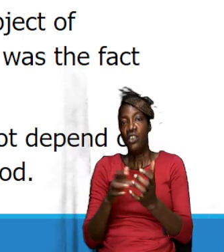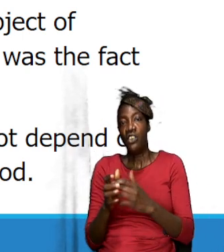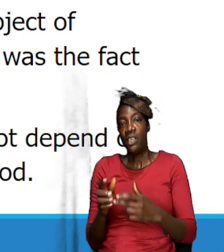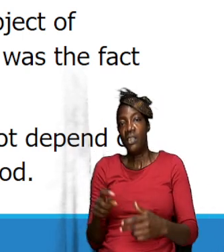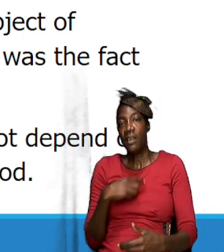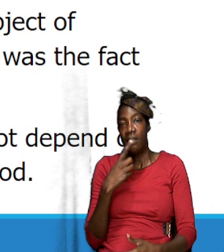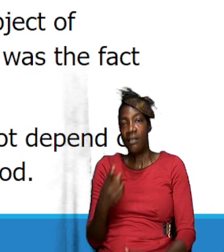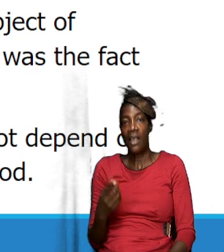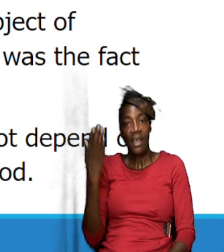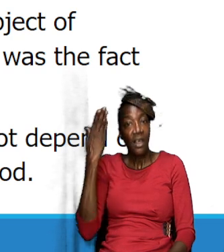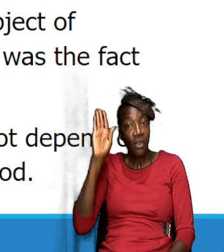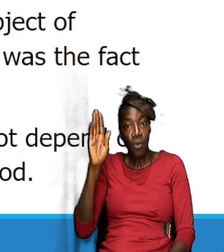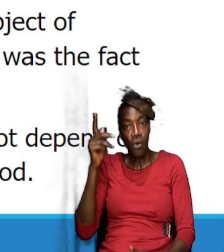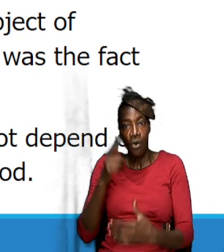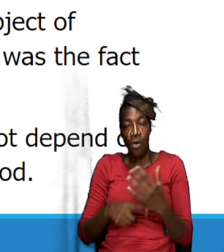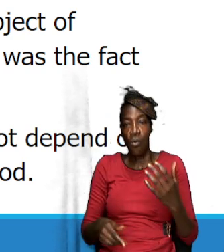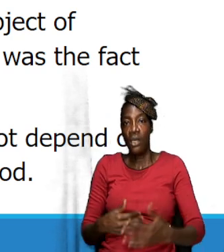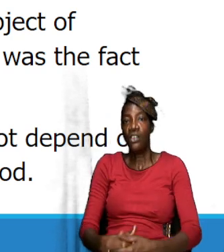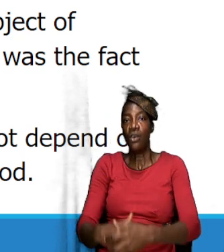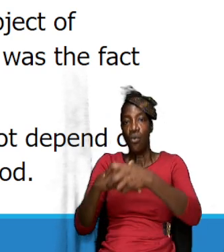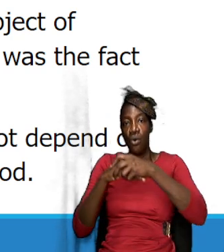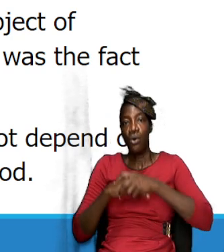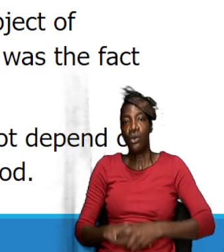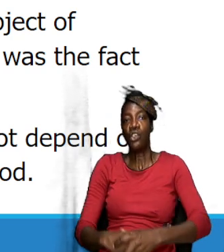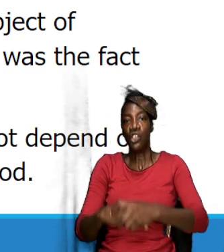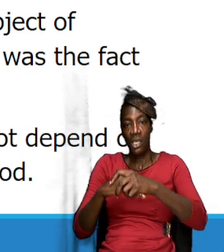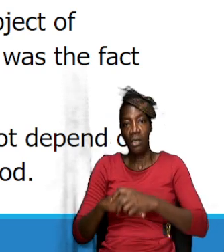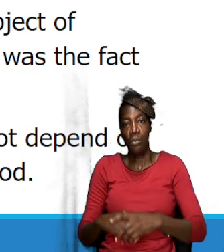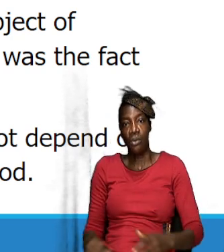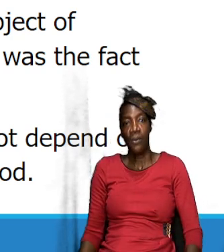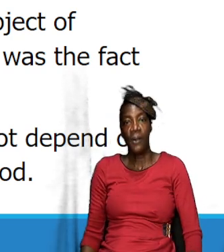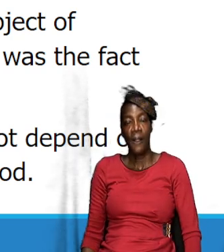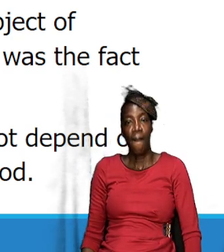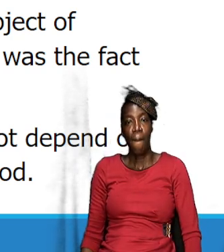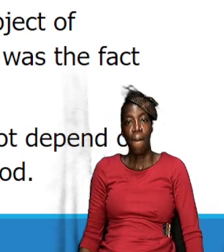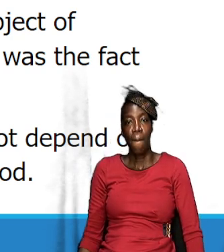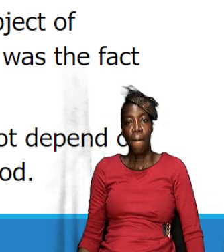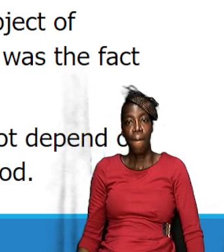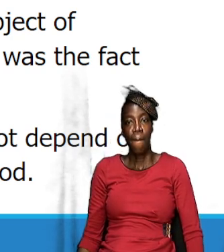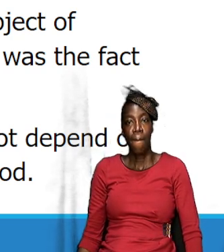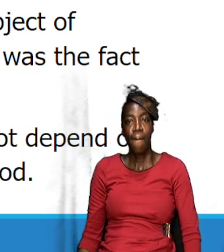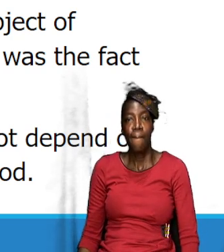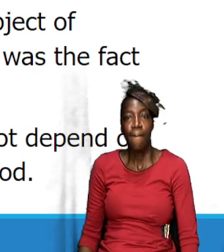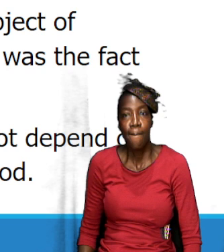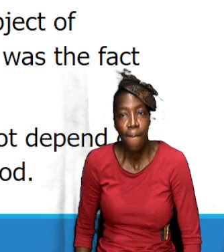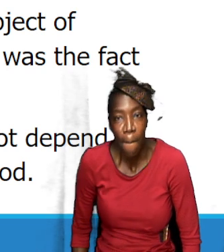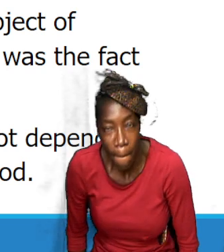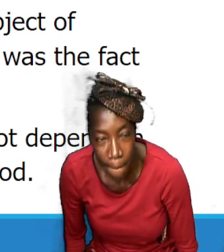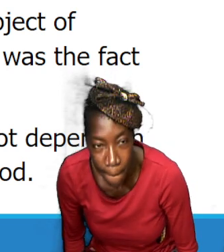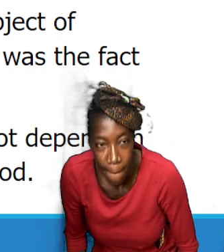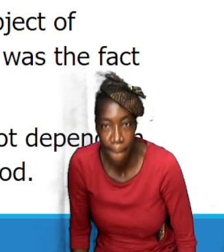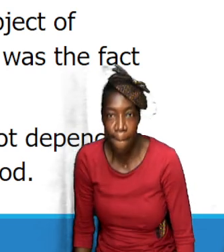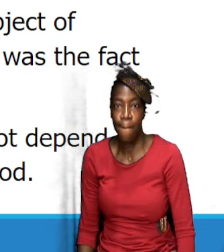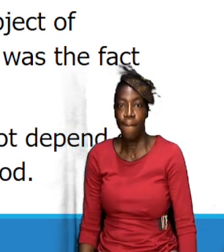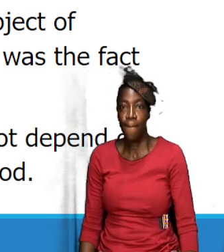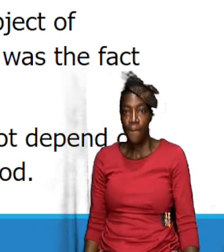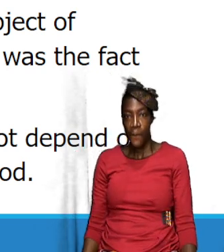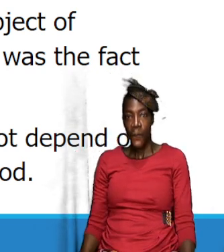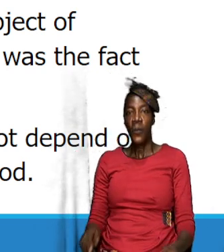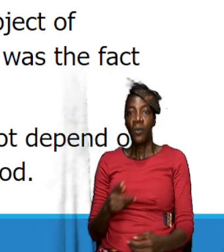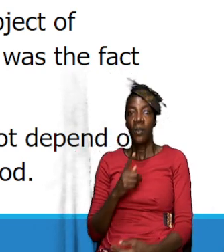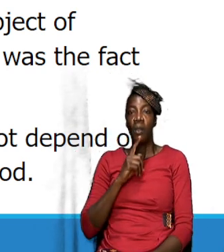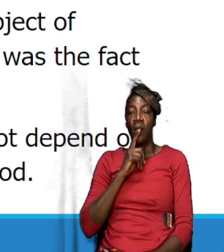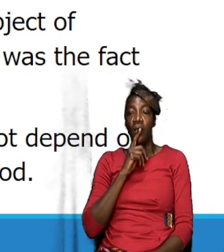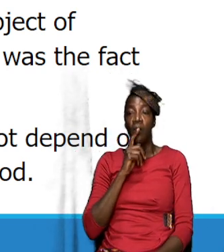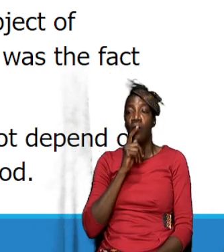you don't know what you worship so your worship is not so you know that is the true problem